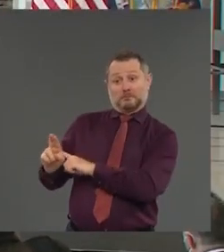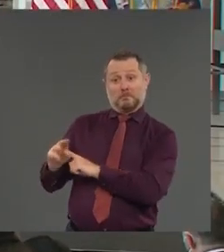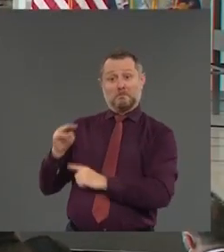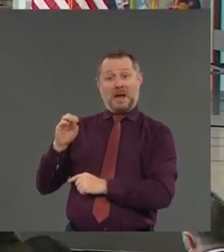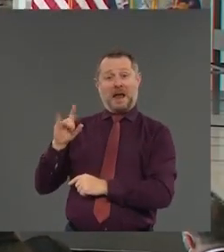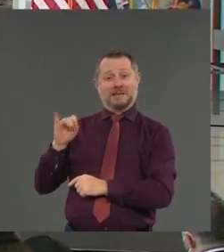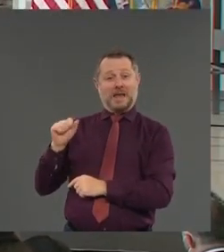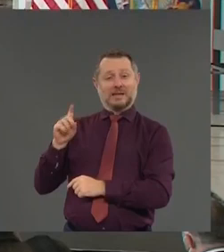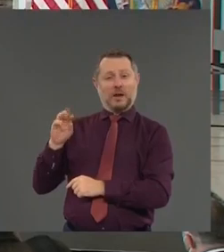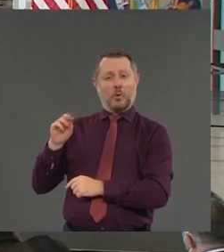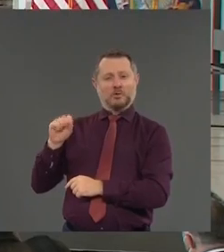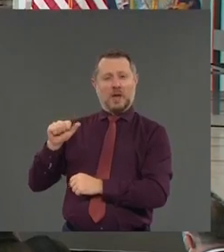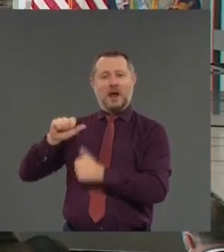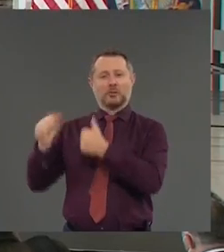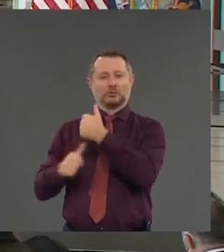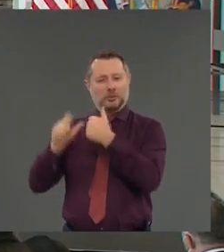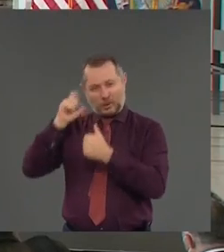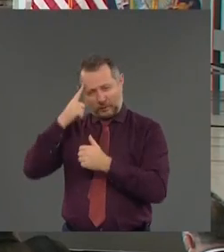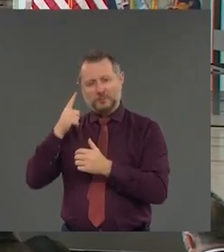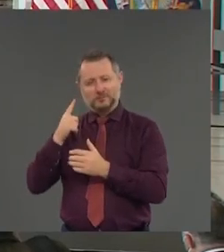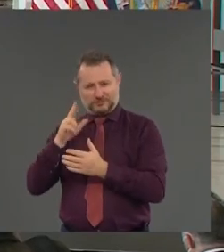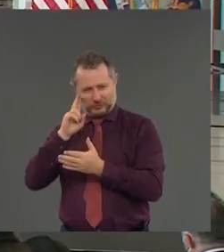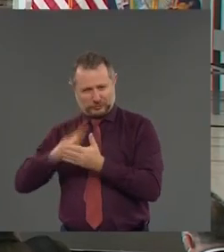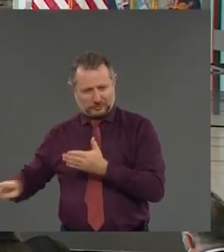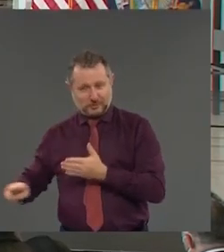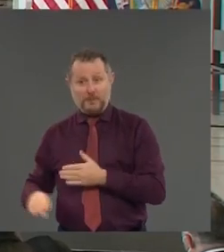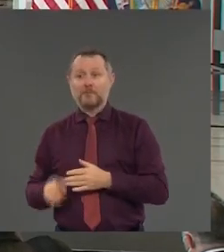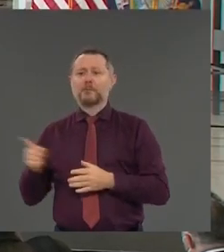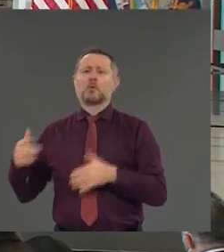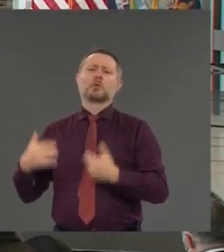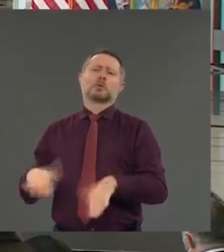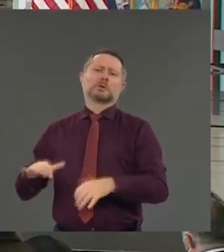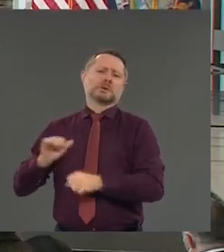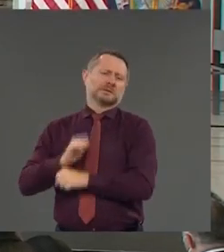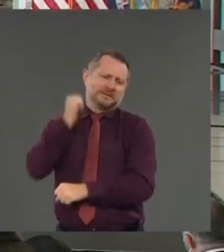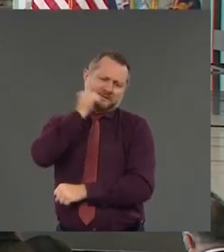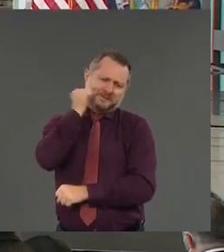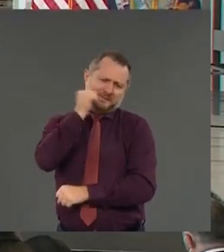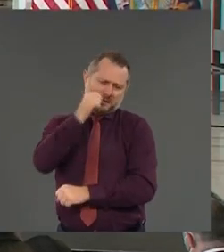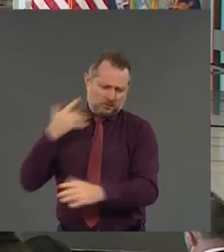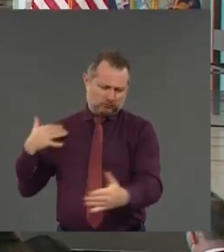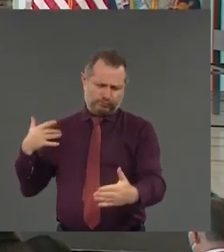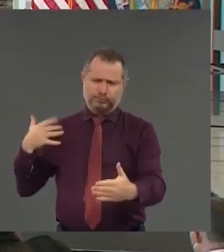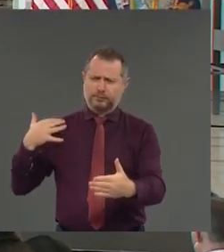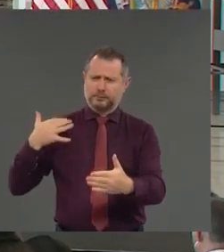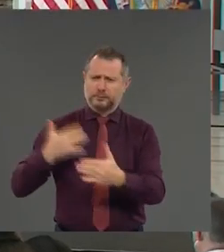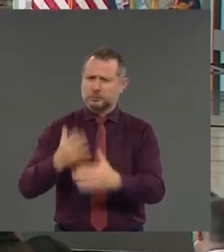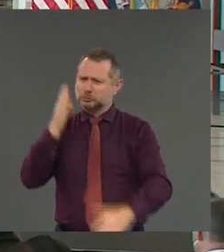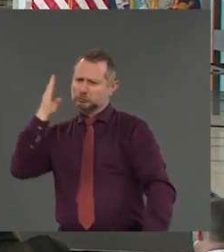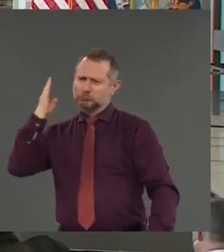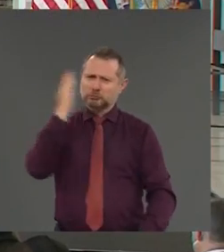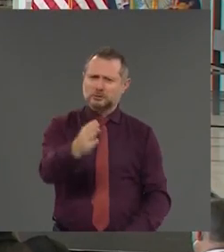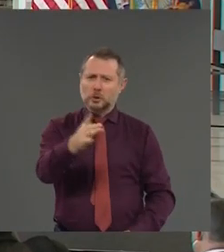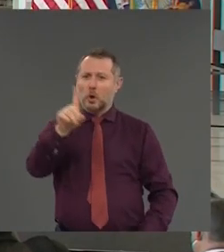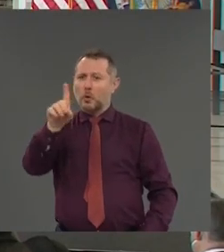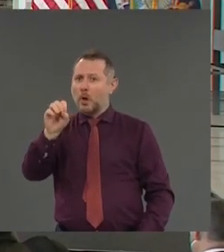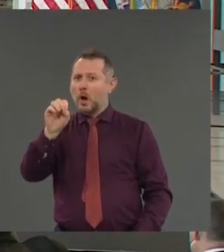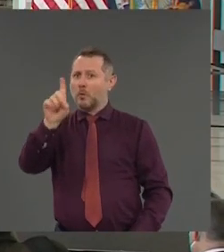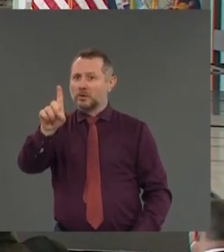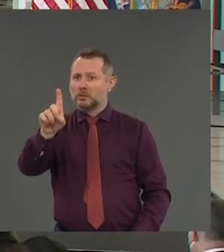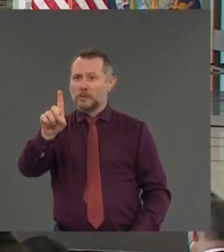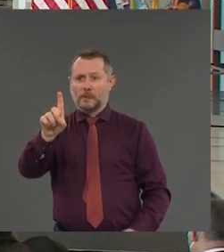to the governor, who has been working every day for 101 days. She's done a briefing every day.